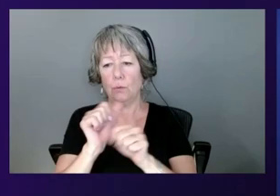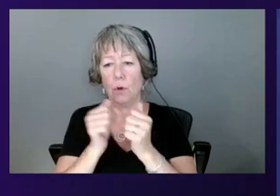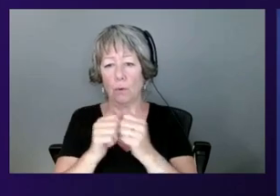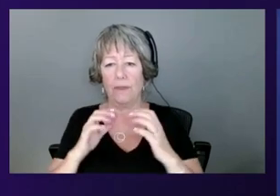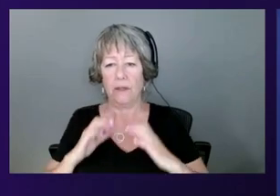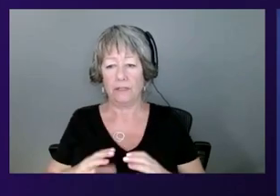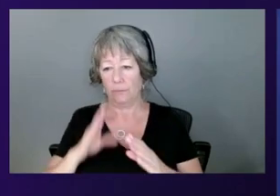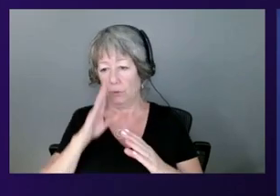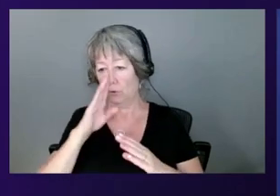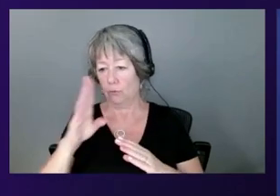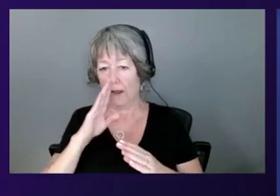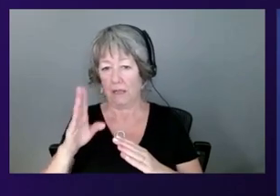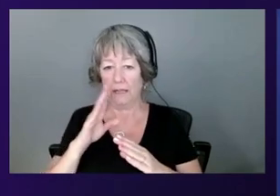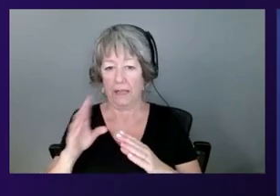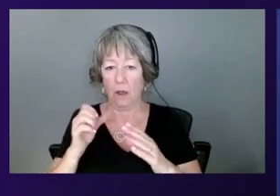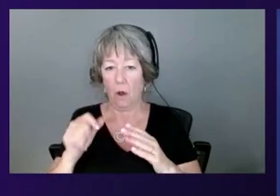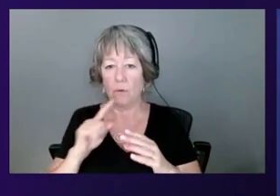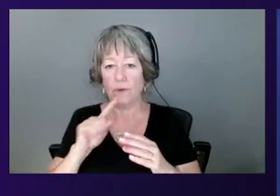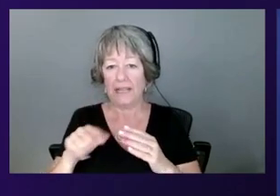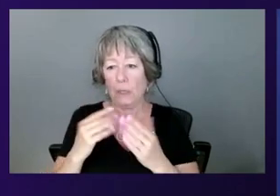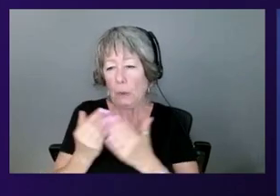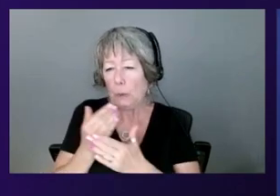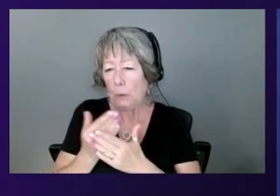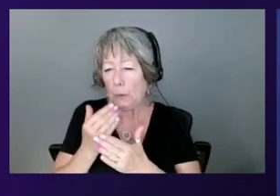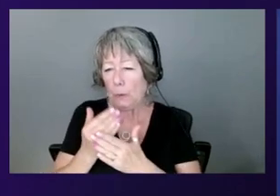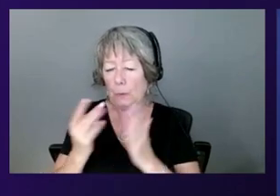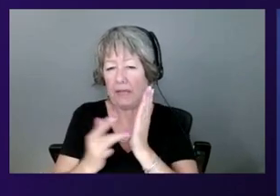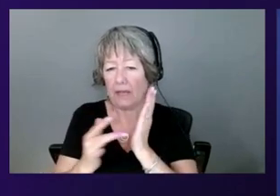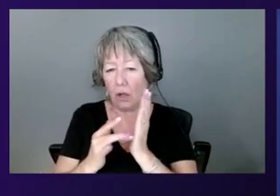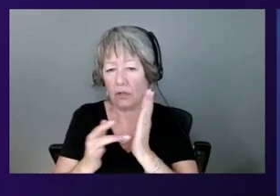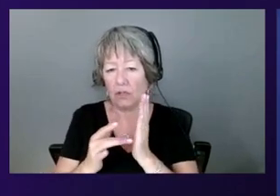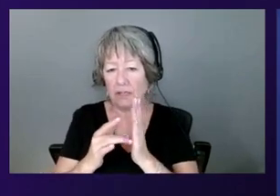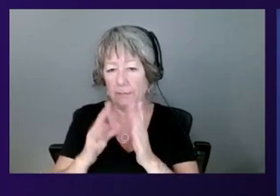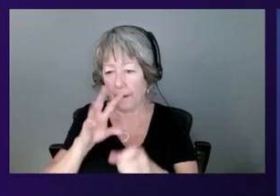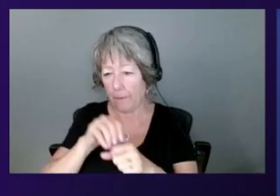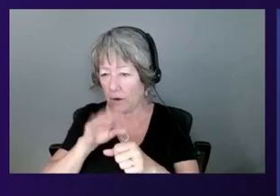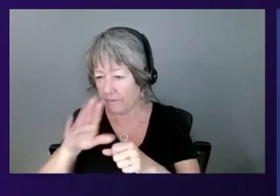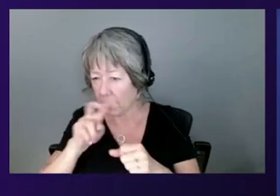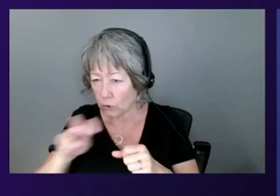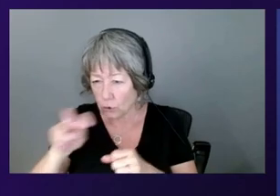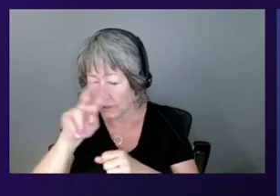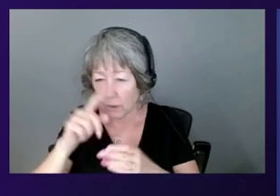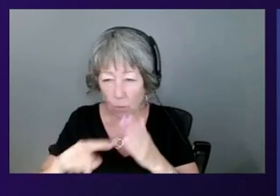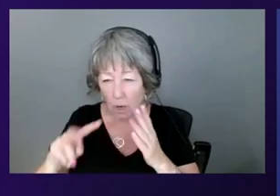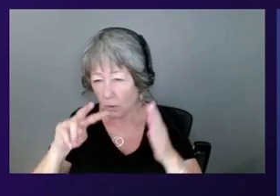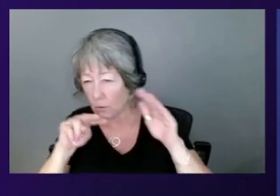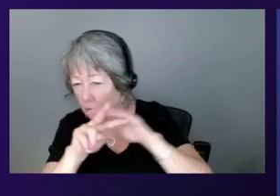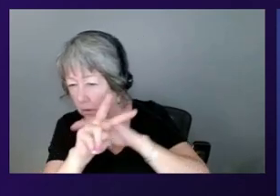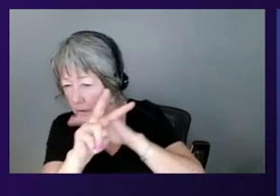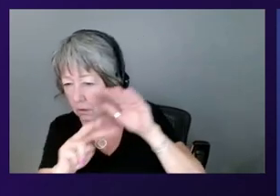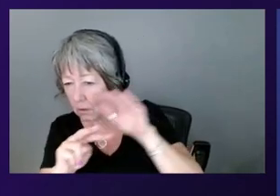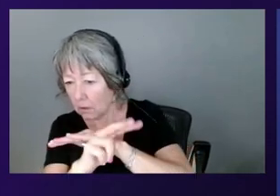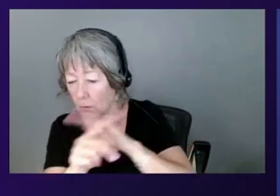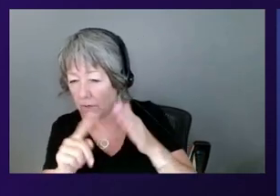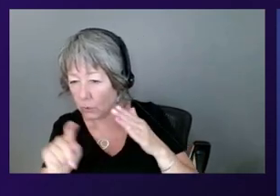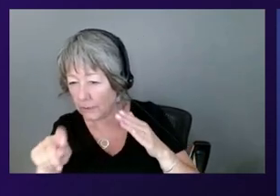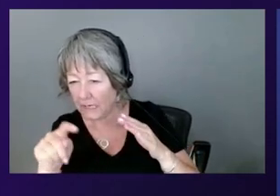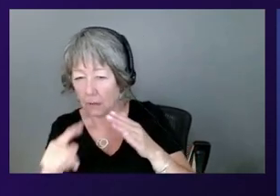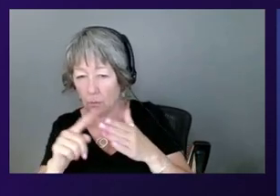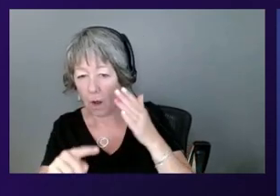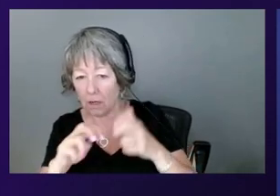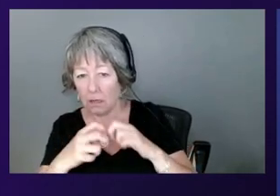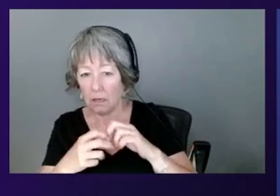directly on bleeding edge technologies. In this role, I get to be a part of their journey and help them achieve their goals by providing